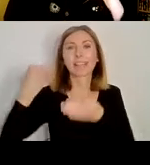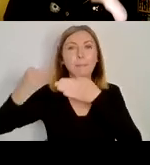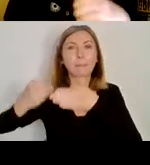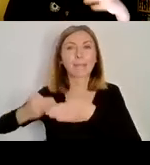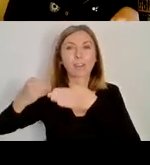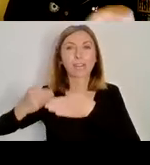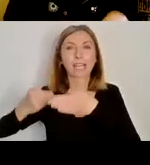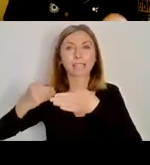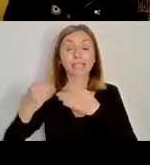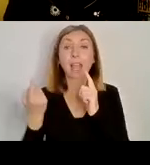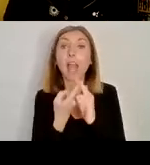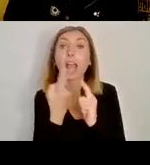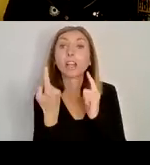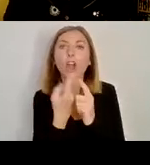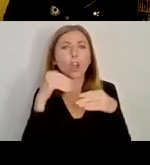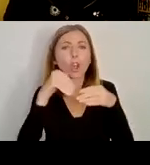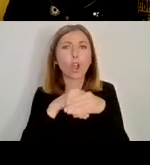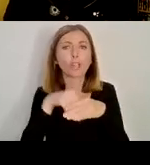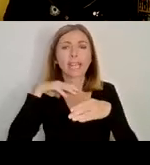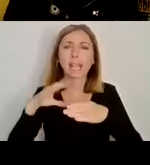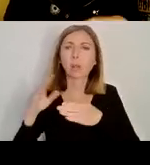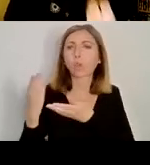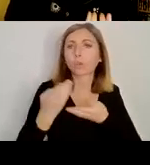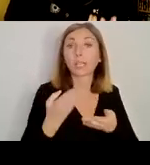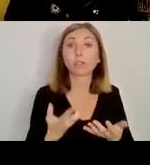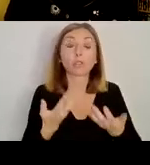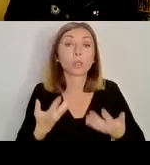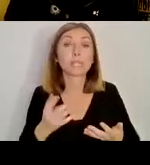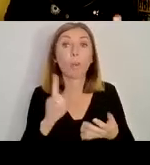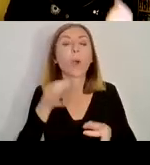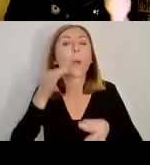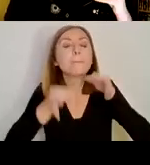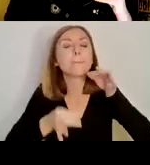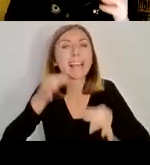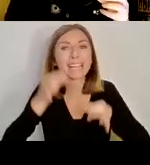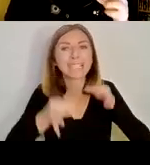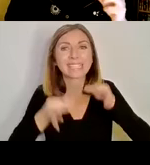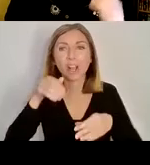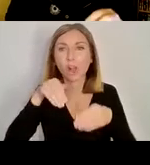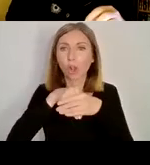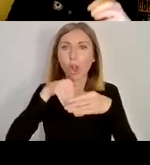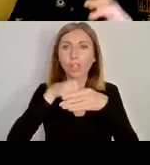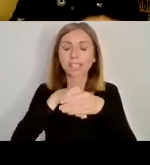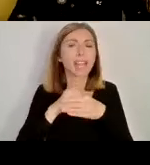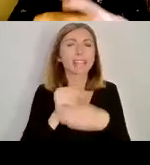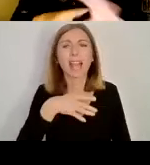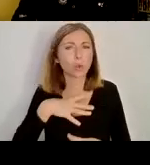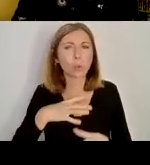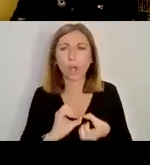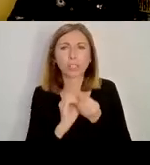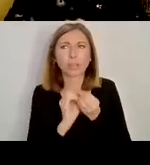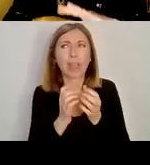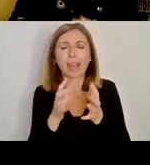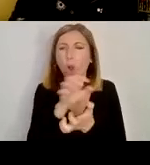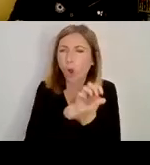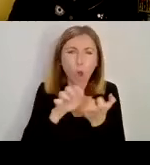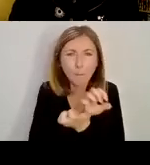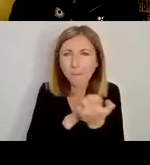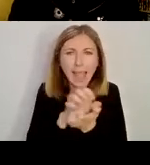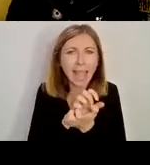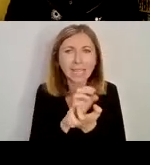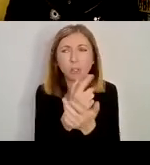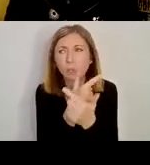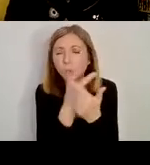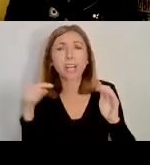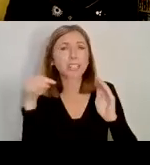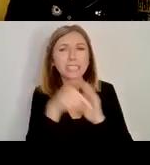Now, another context I want to introduce you to as well is a political context. Now, I don't want to make this too complex and too detailed